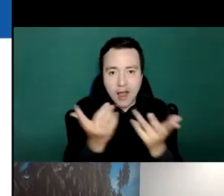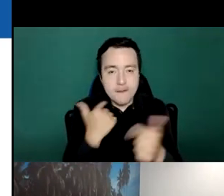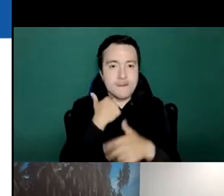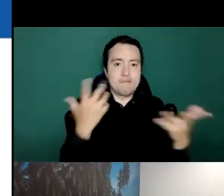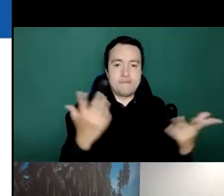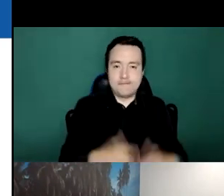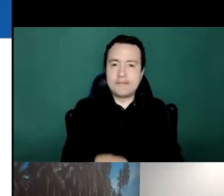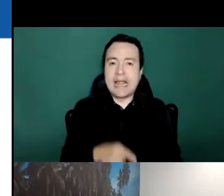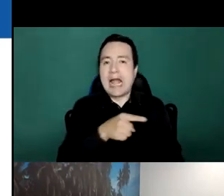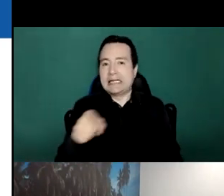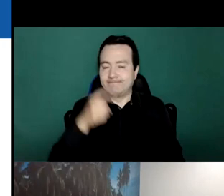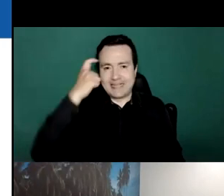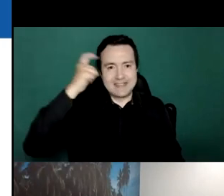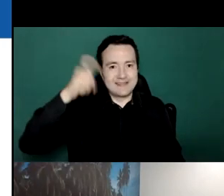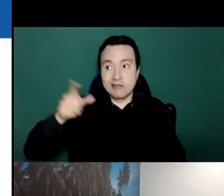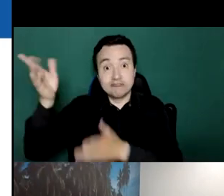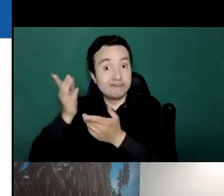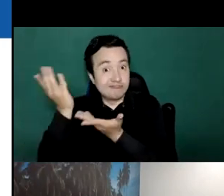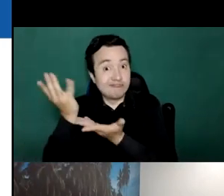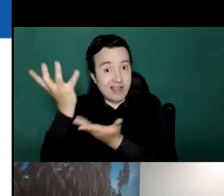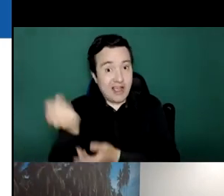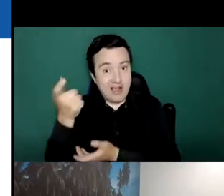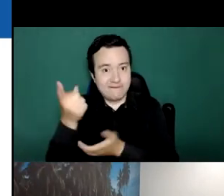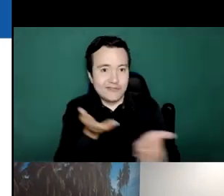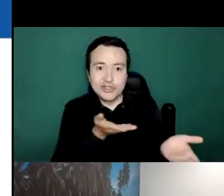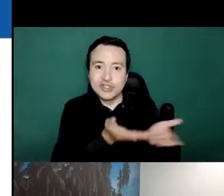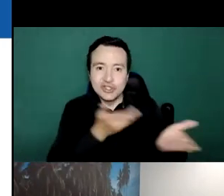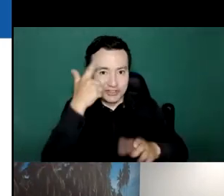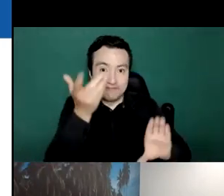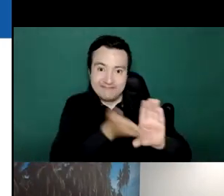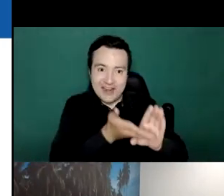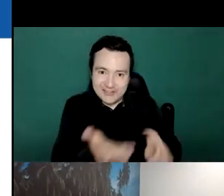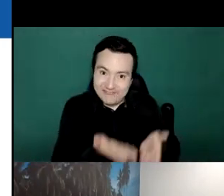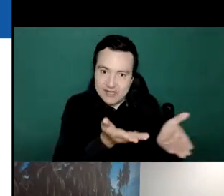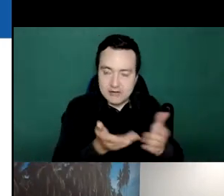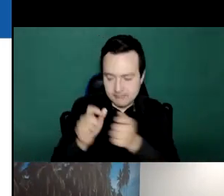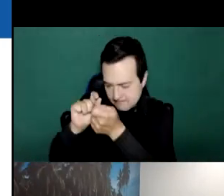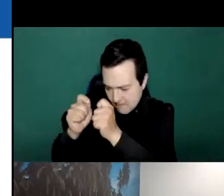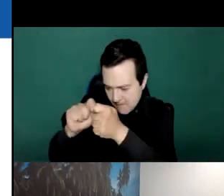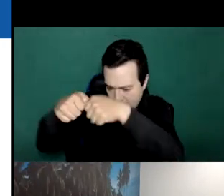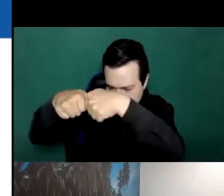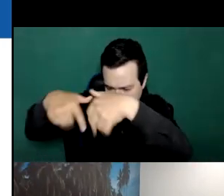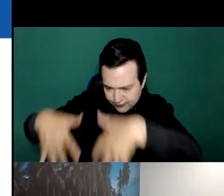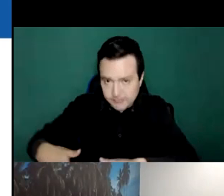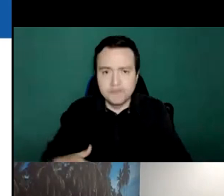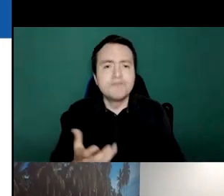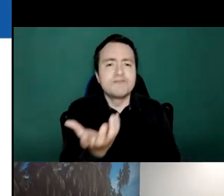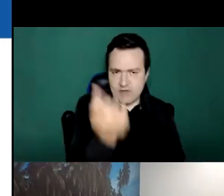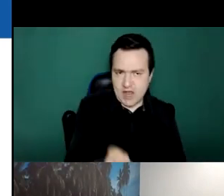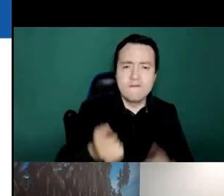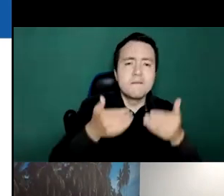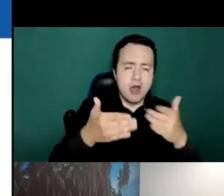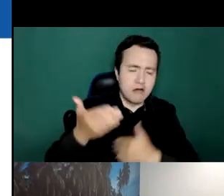adjust our mental health services historically Panama has offered mental health